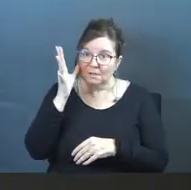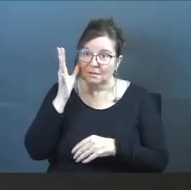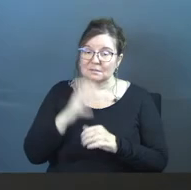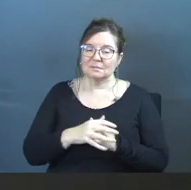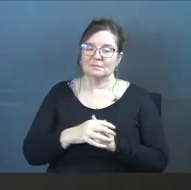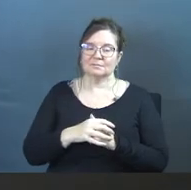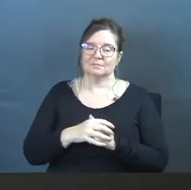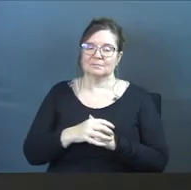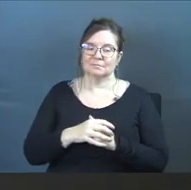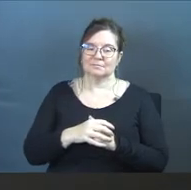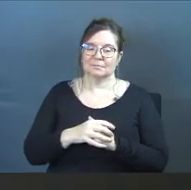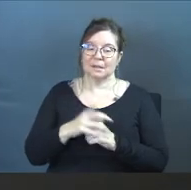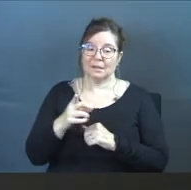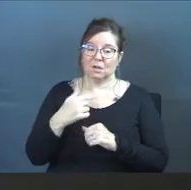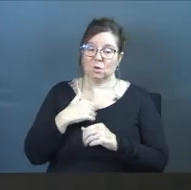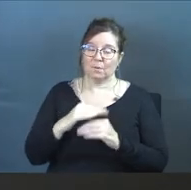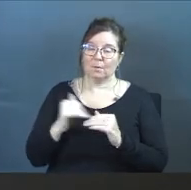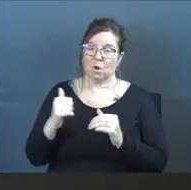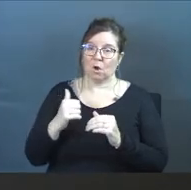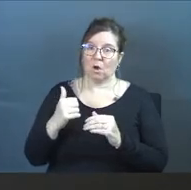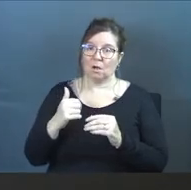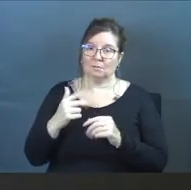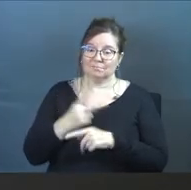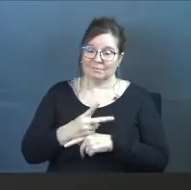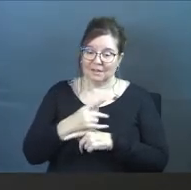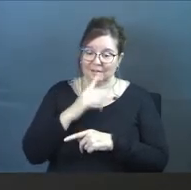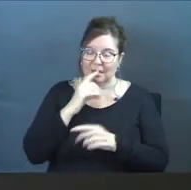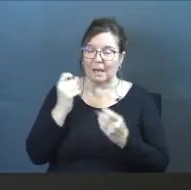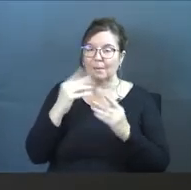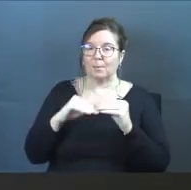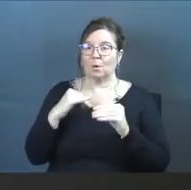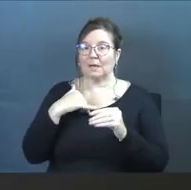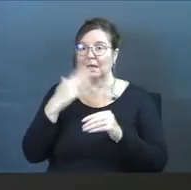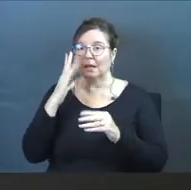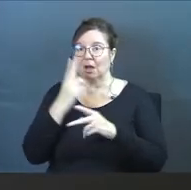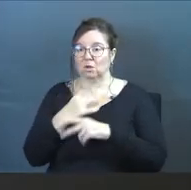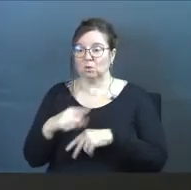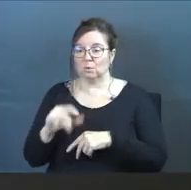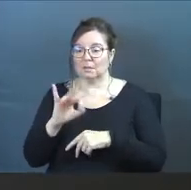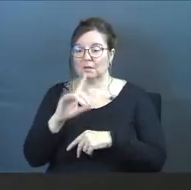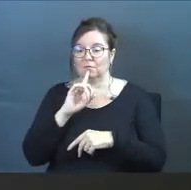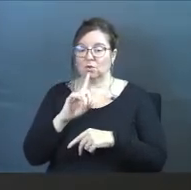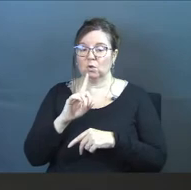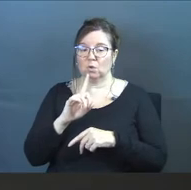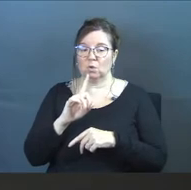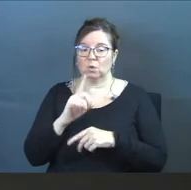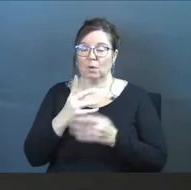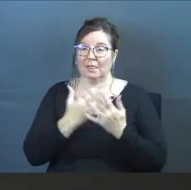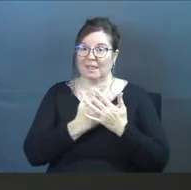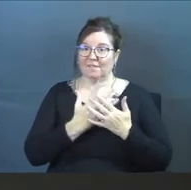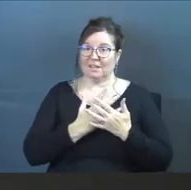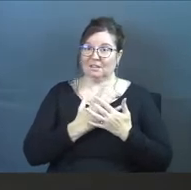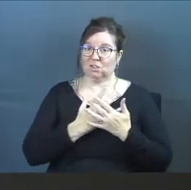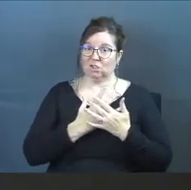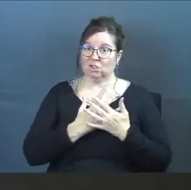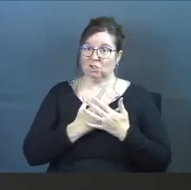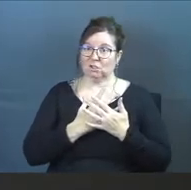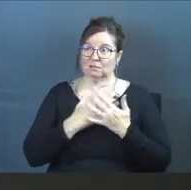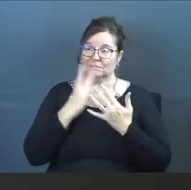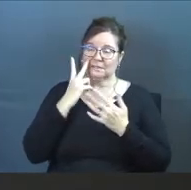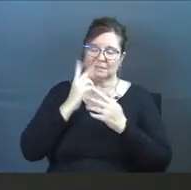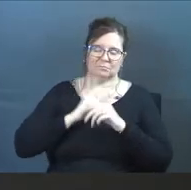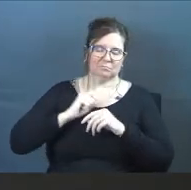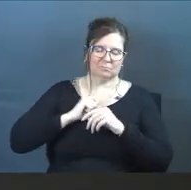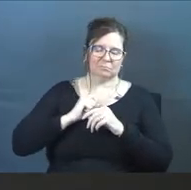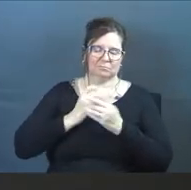that you have been called to steward over your kids? How much more could God use you if you remove the filters of just what you have